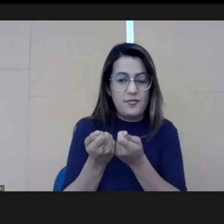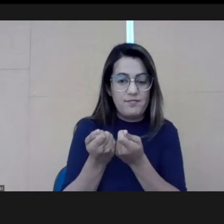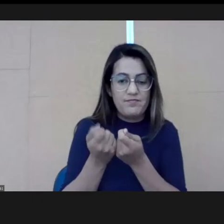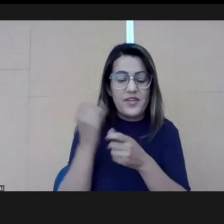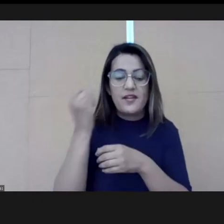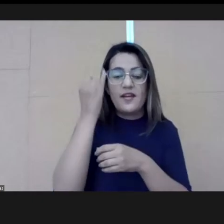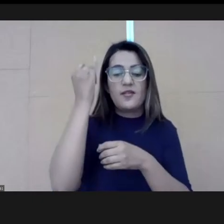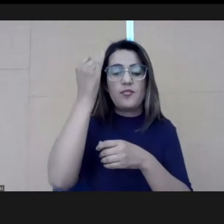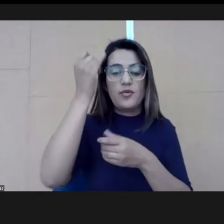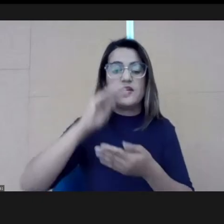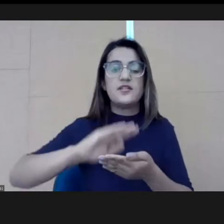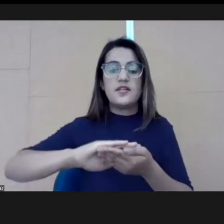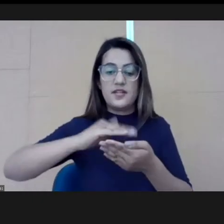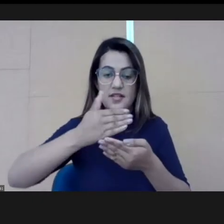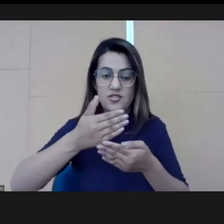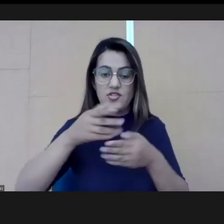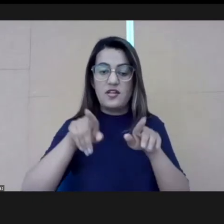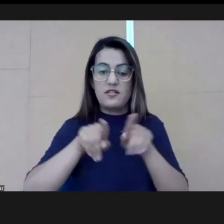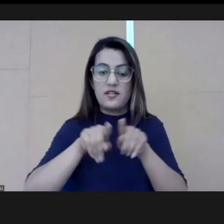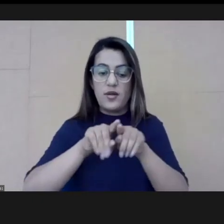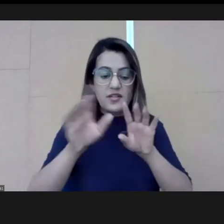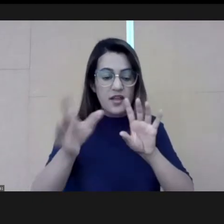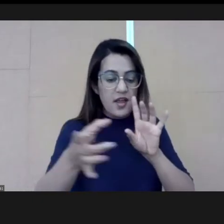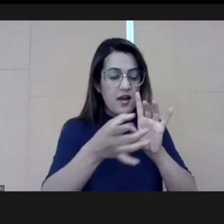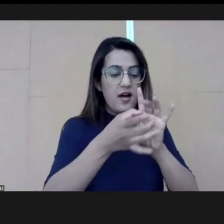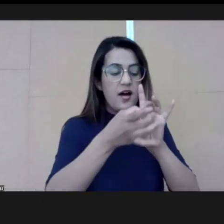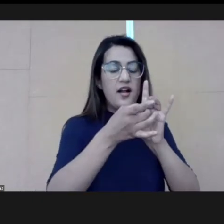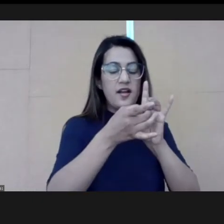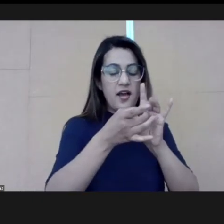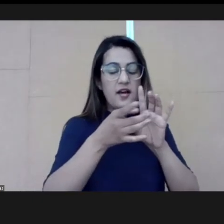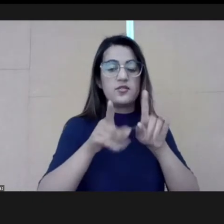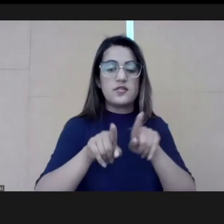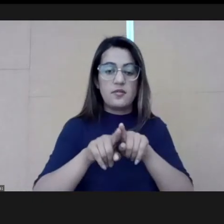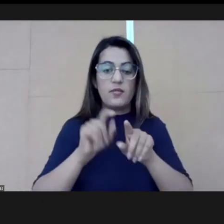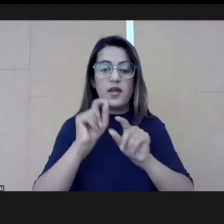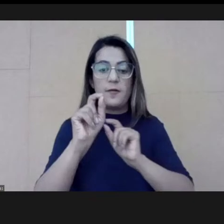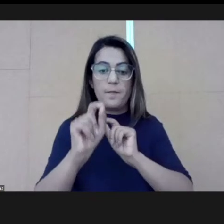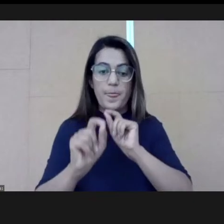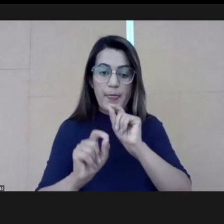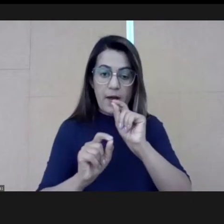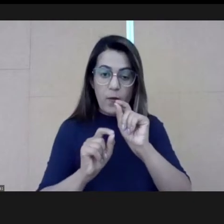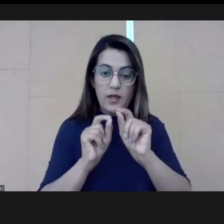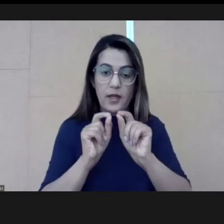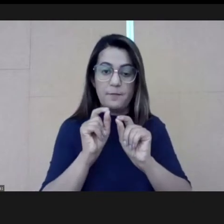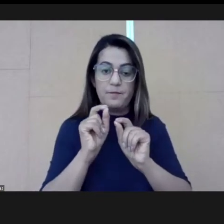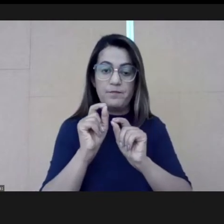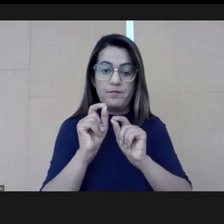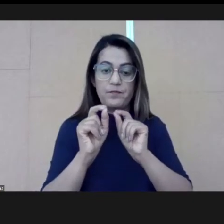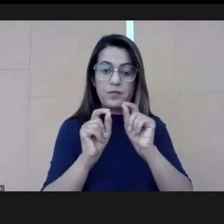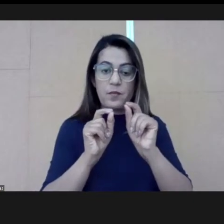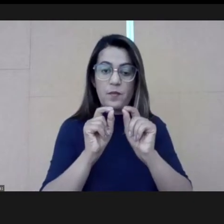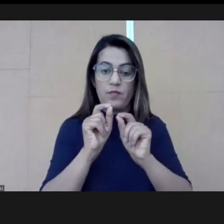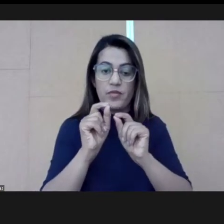to the importance of this agenda and be allies to address better